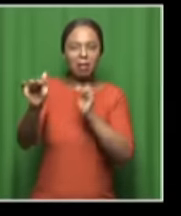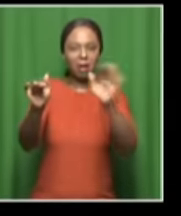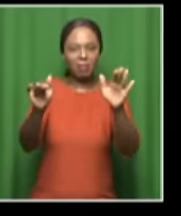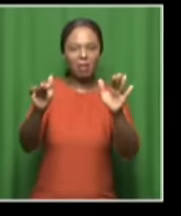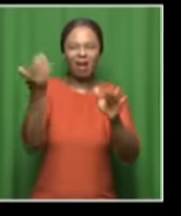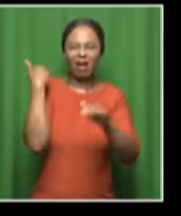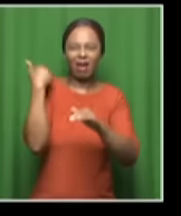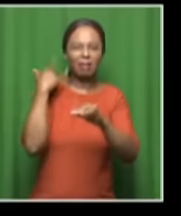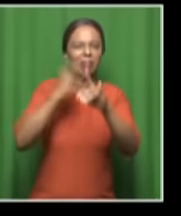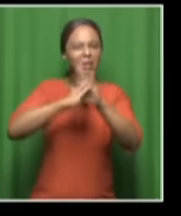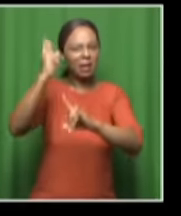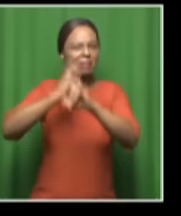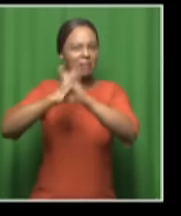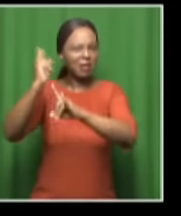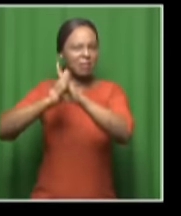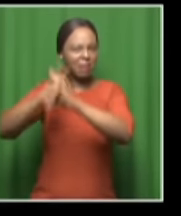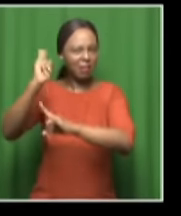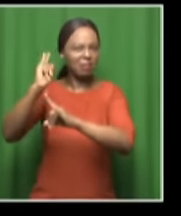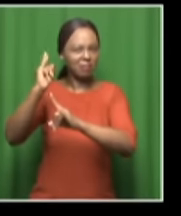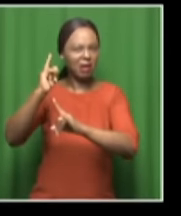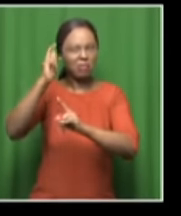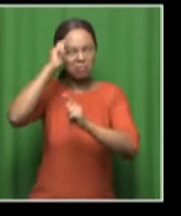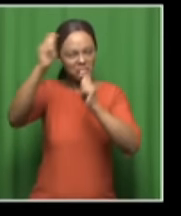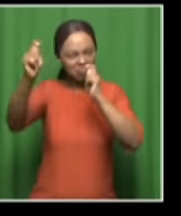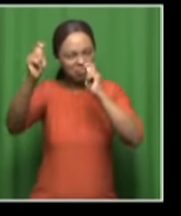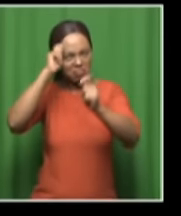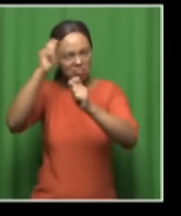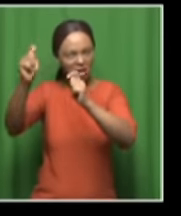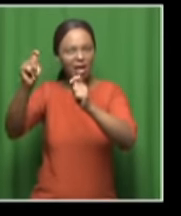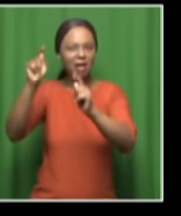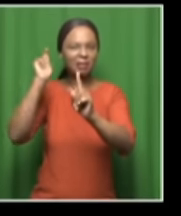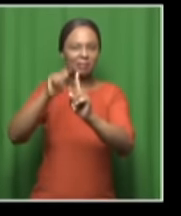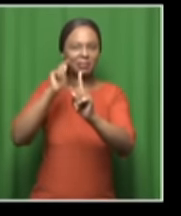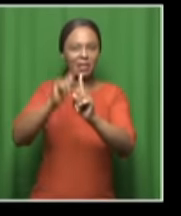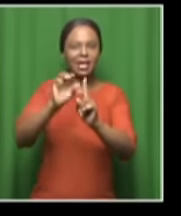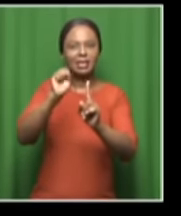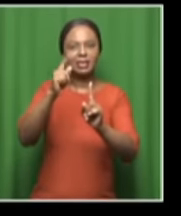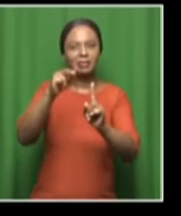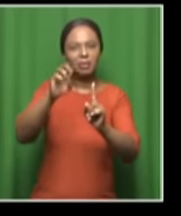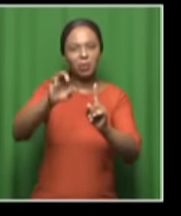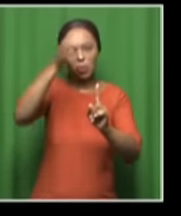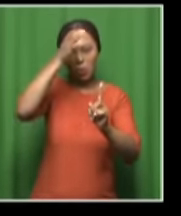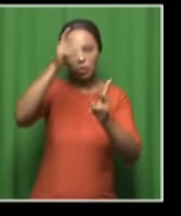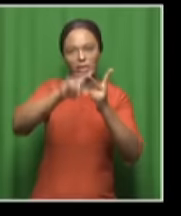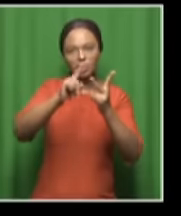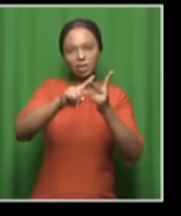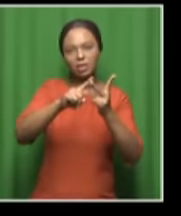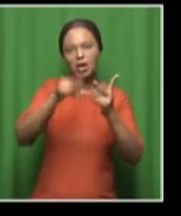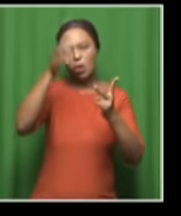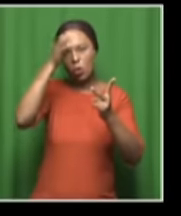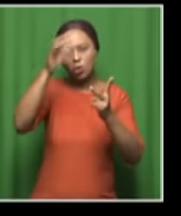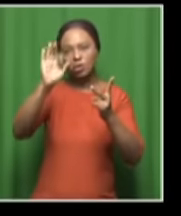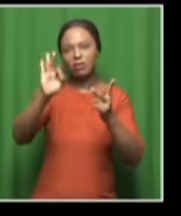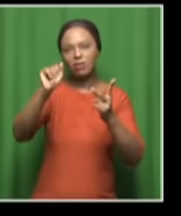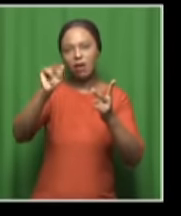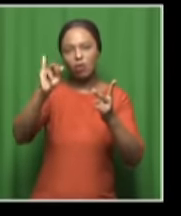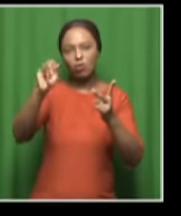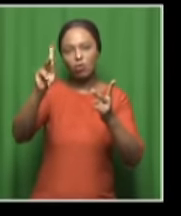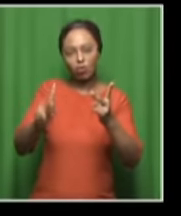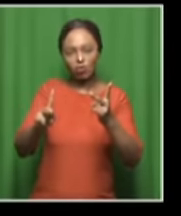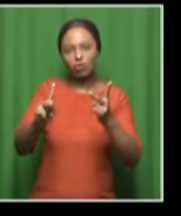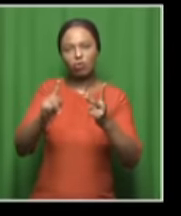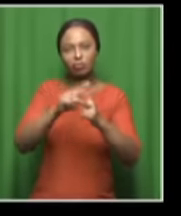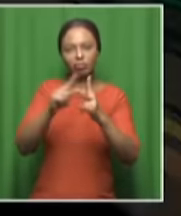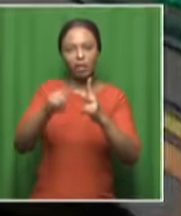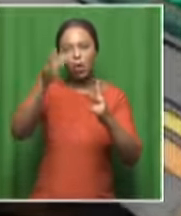hats in the game of football. Joining us via Zoom, we have Coach Simpiwe Luludu and in studio we have Coach Farouk Khan. It's the morning